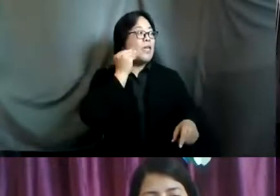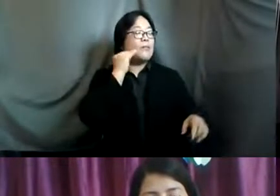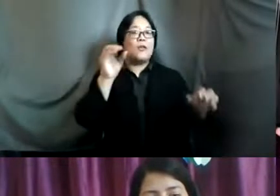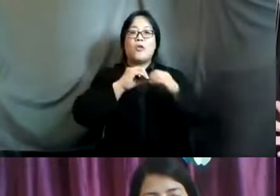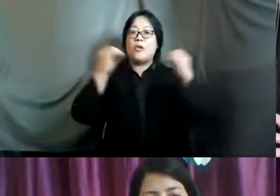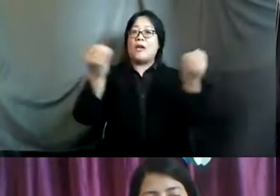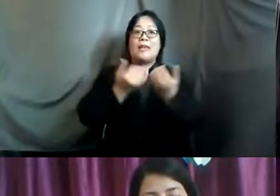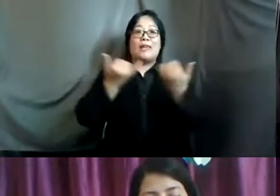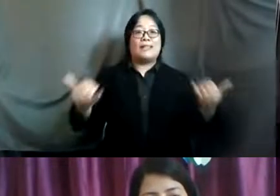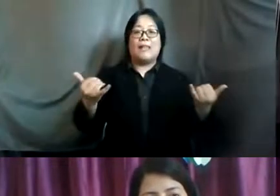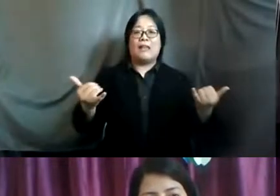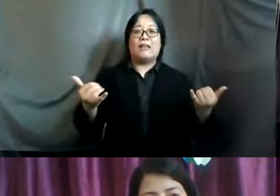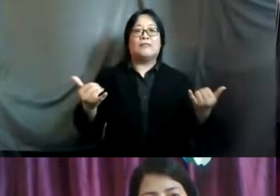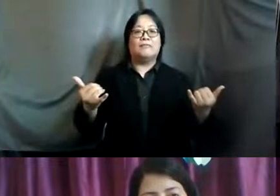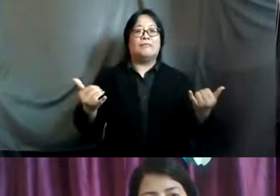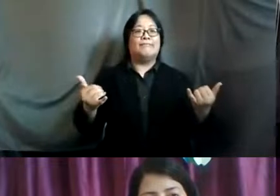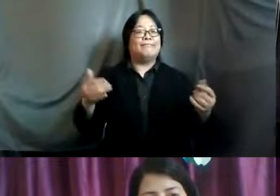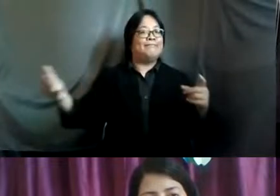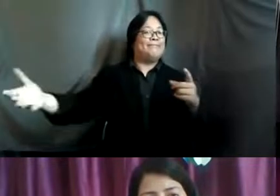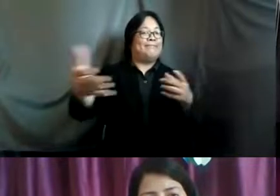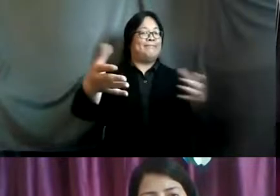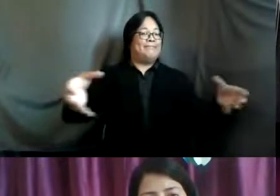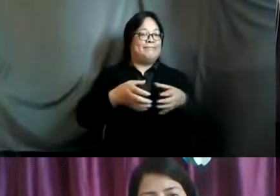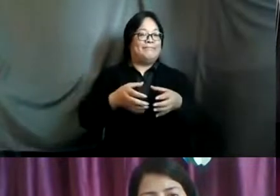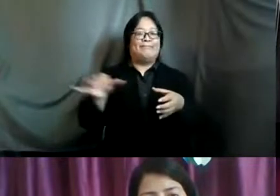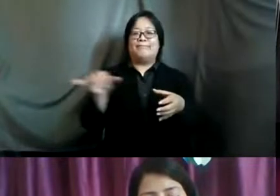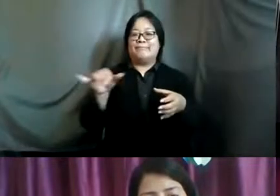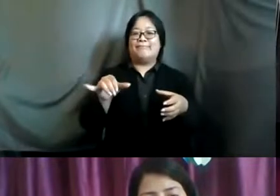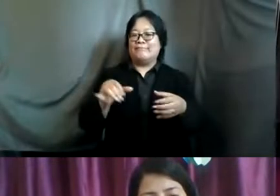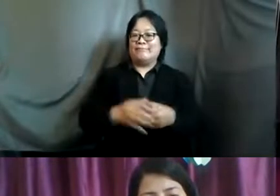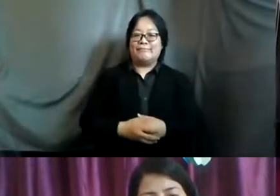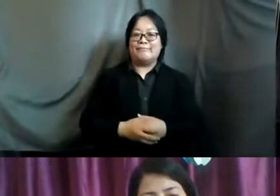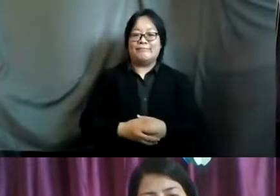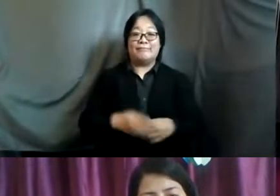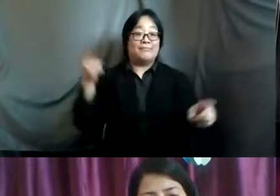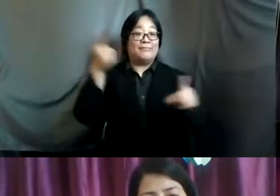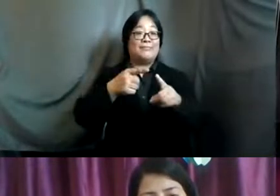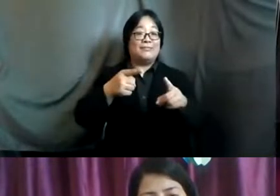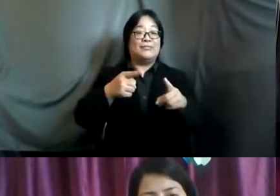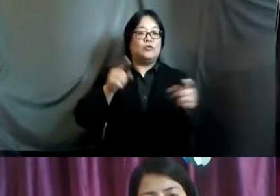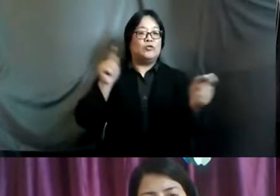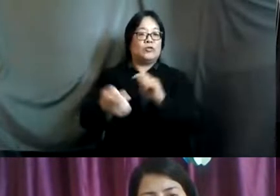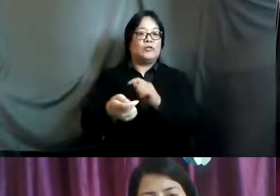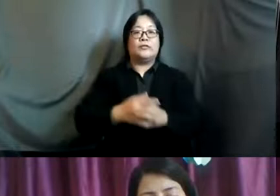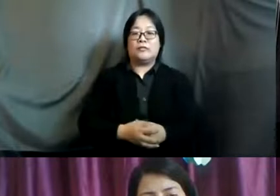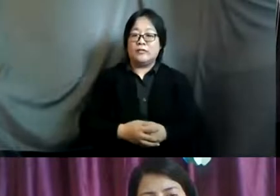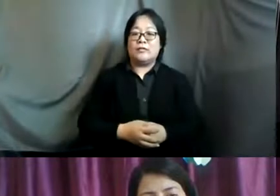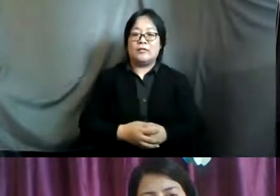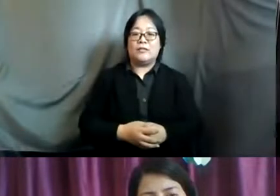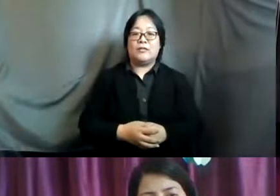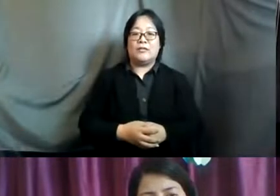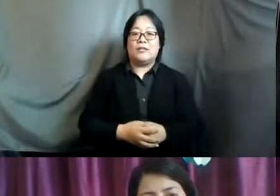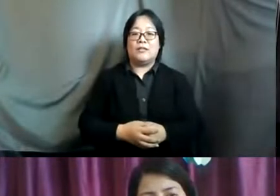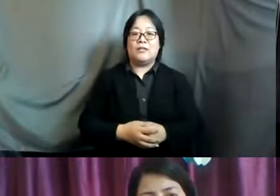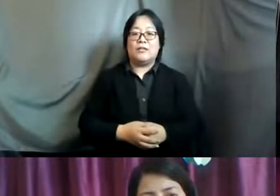really is the time to bring that all together as literally a behemoth towards actionable change um from there i have a question for